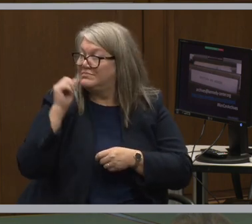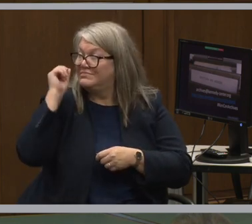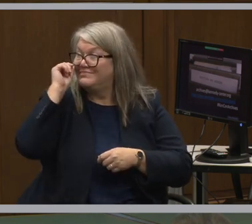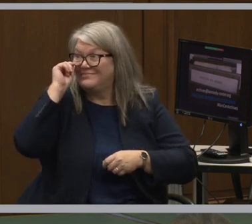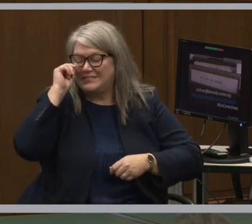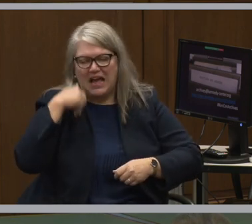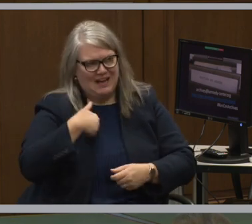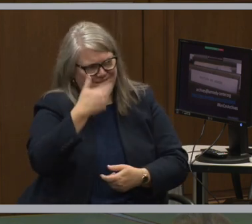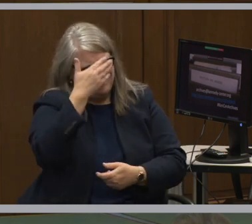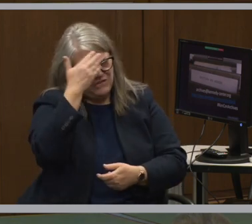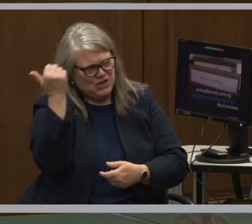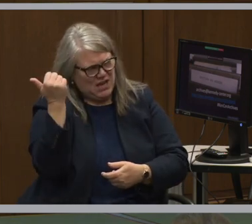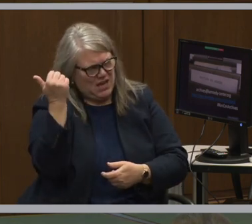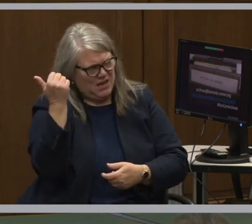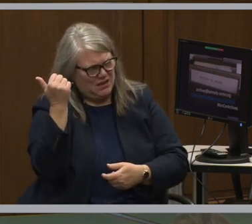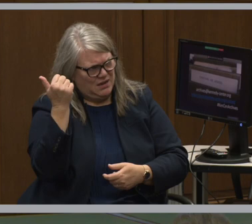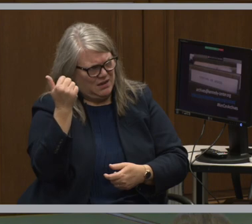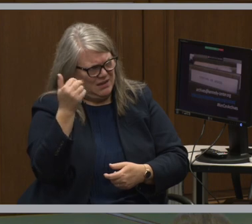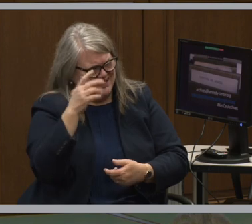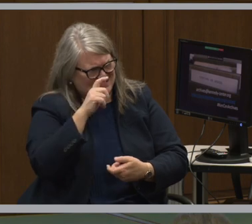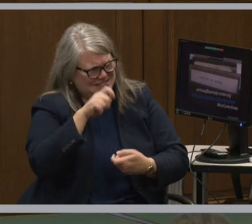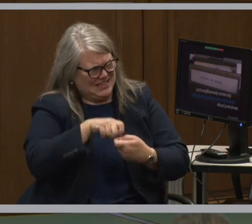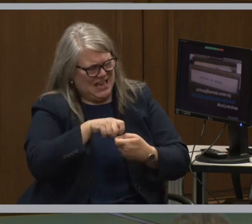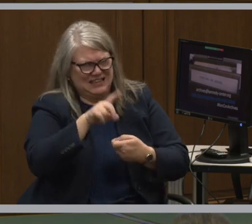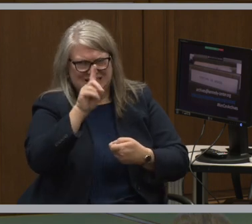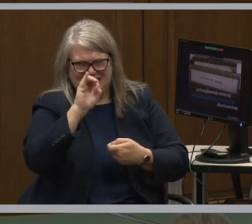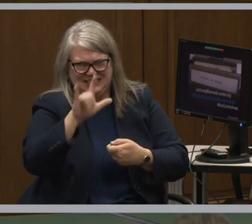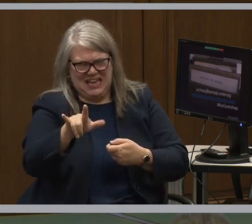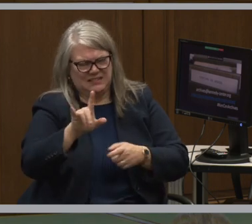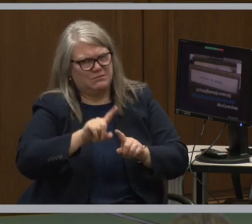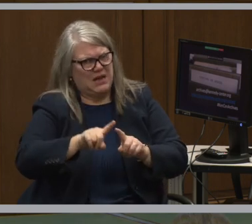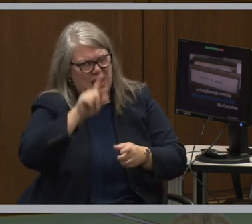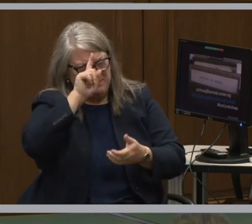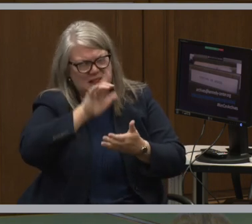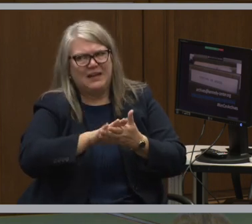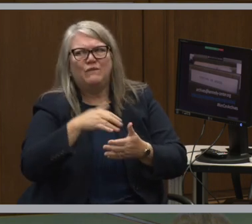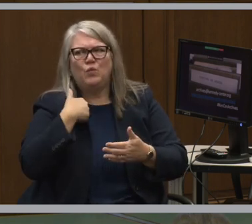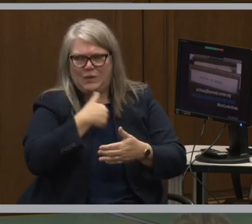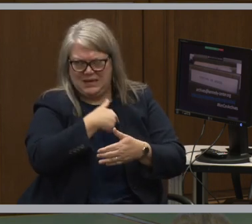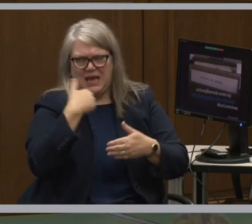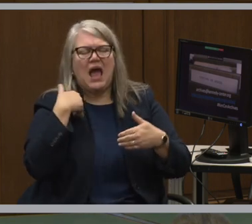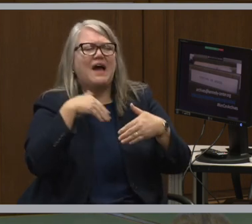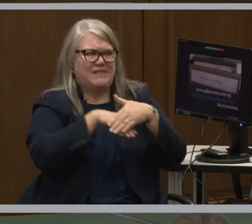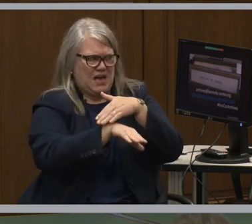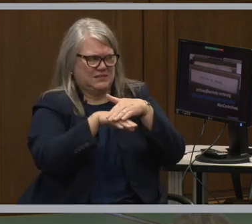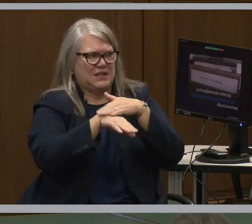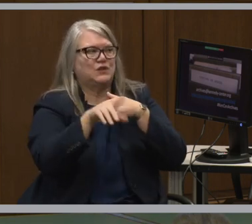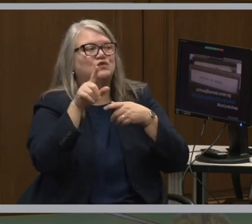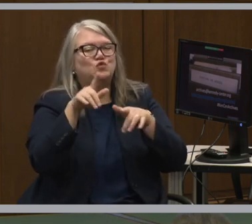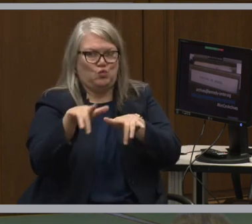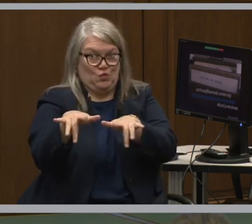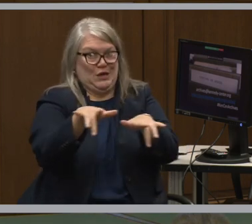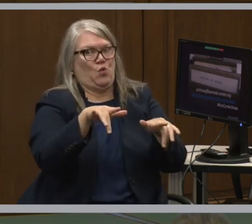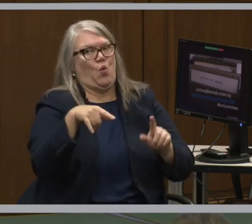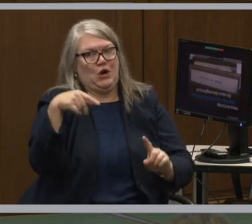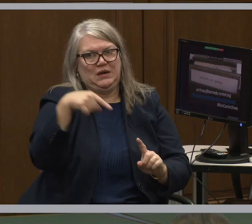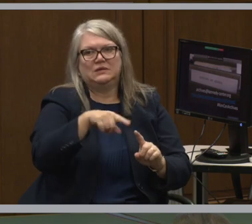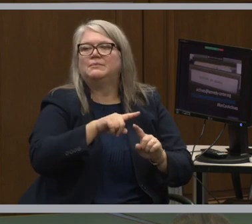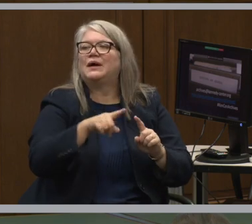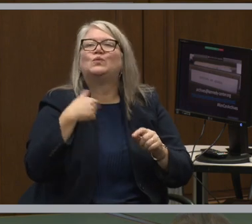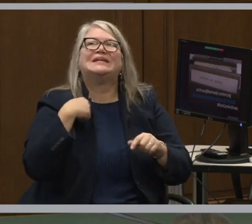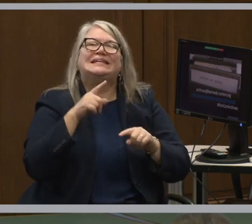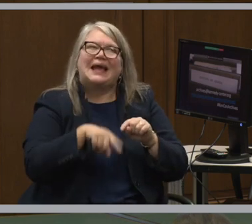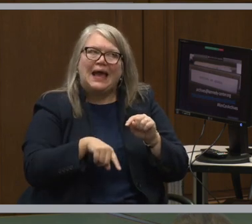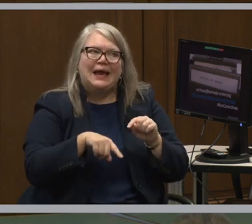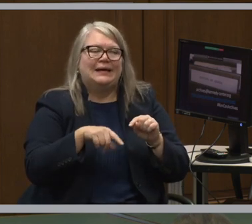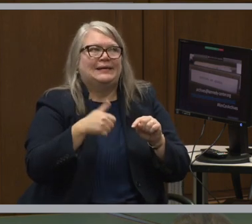I forget the exact details. I do believe we have access to the recordings, but we can't